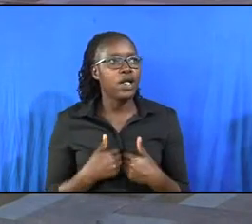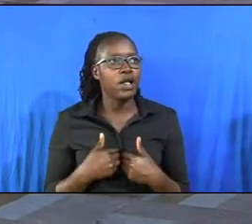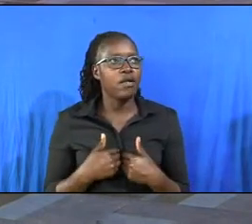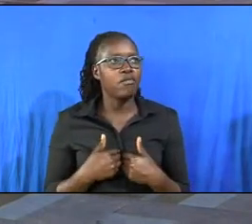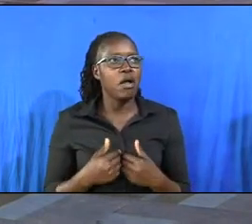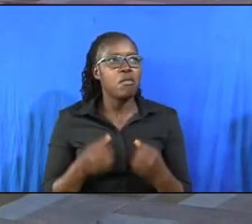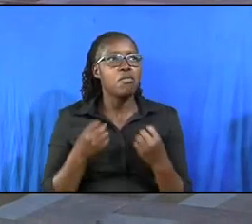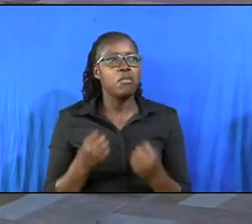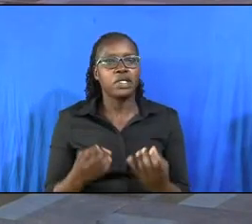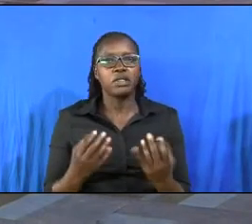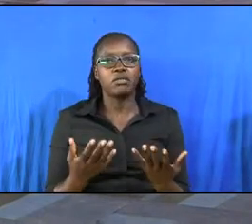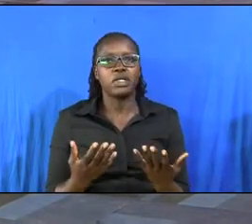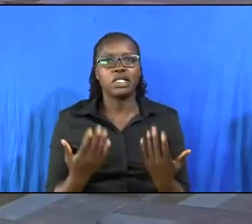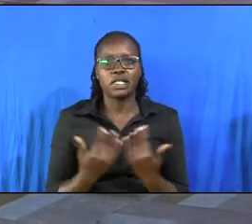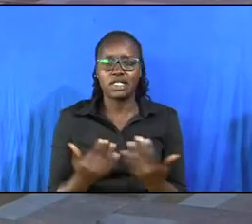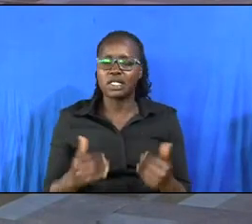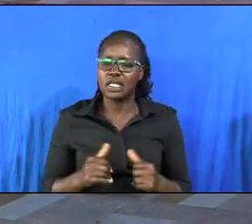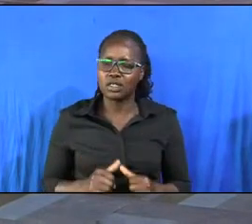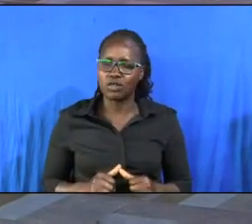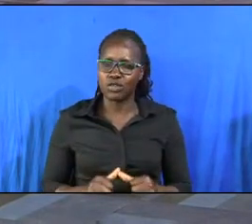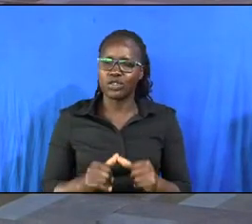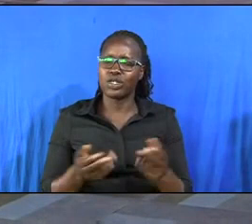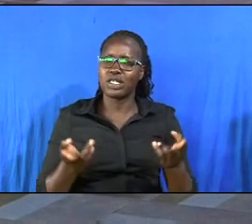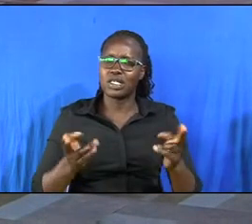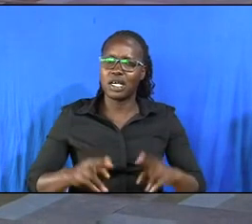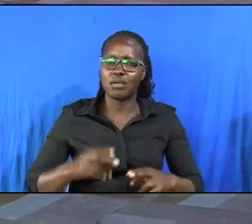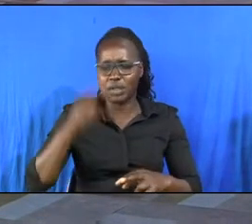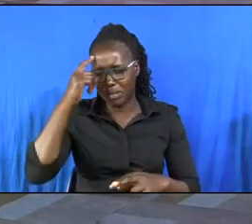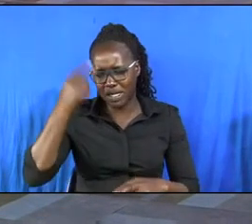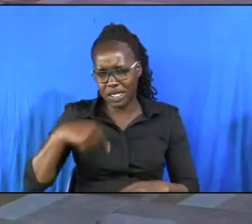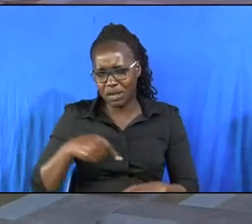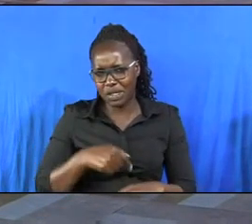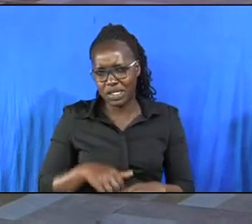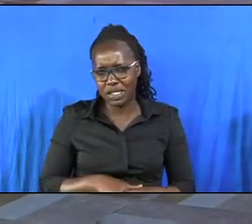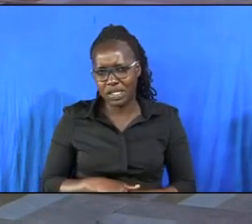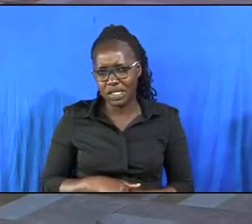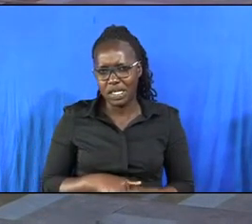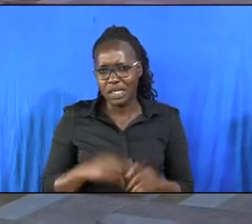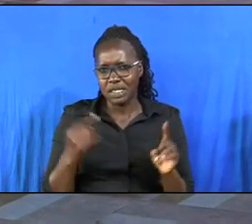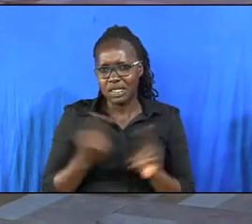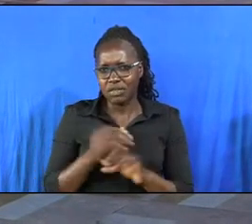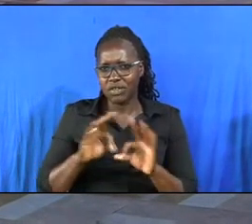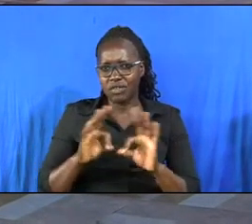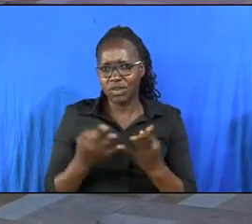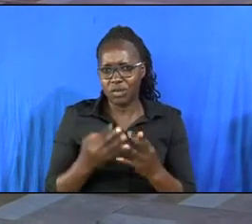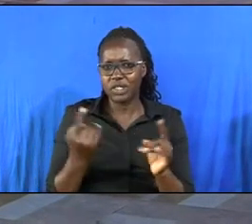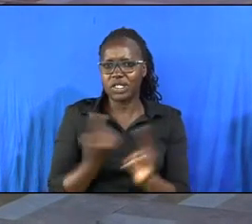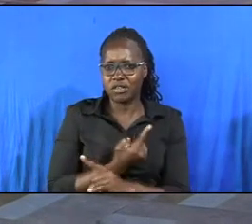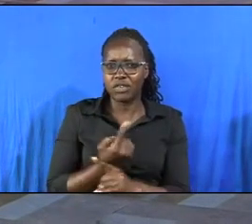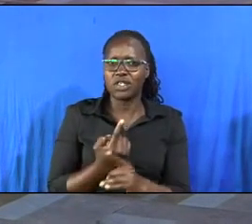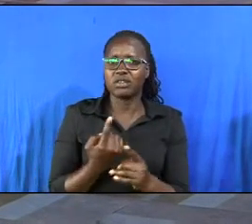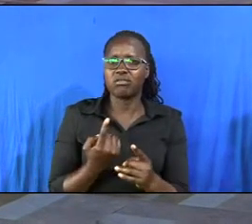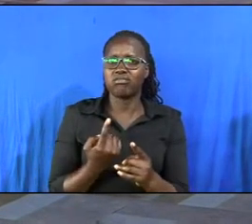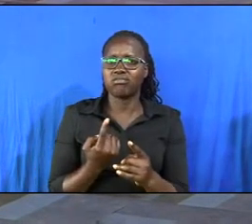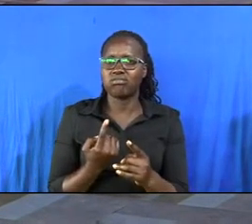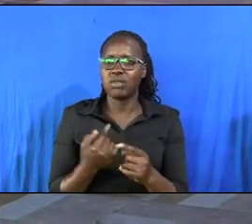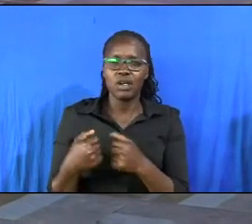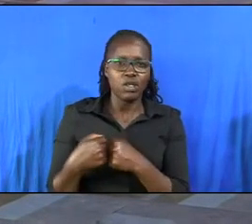so many things going through our lives different families have got different problems